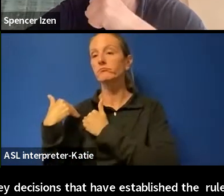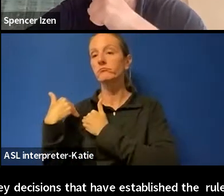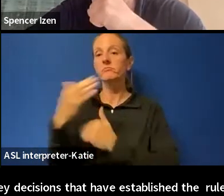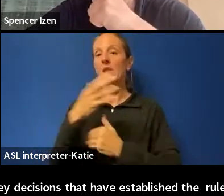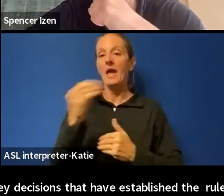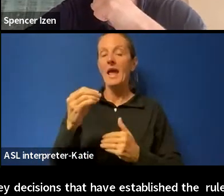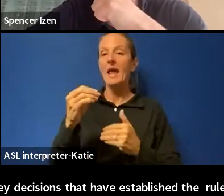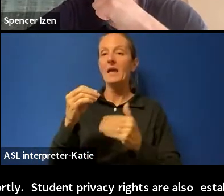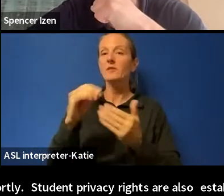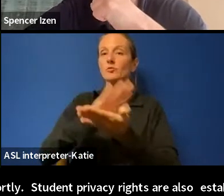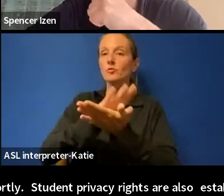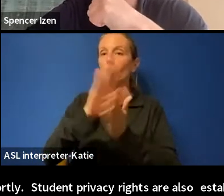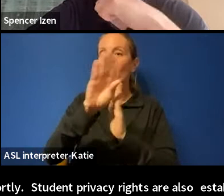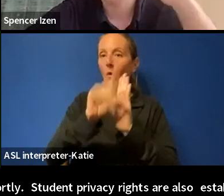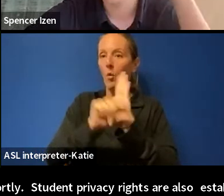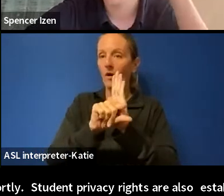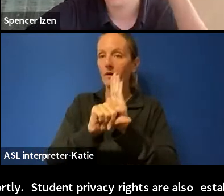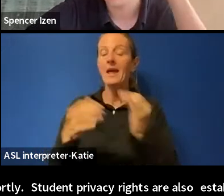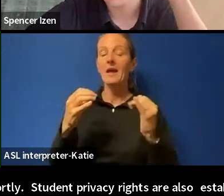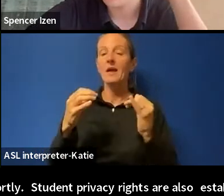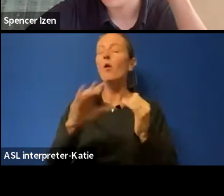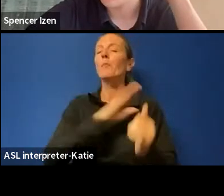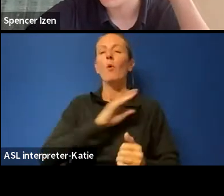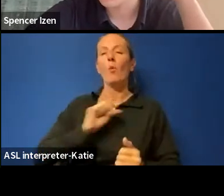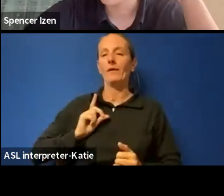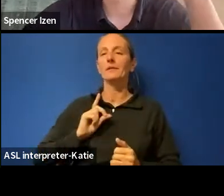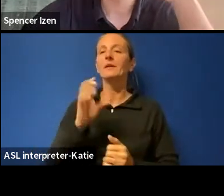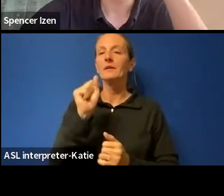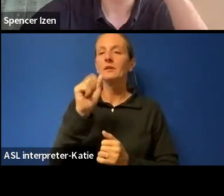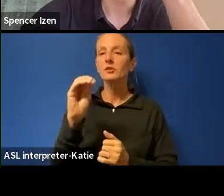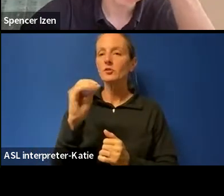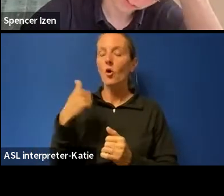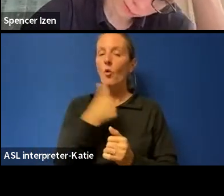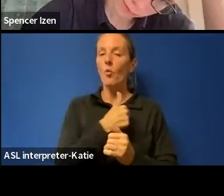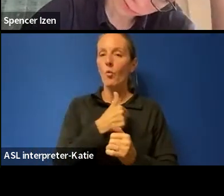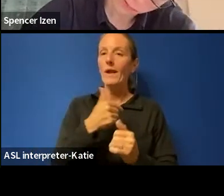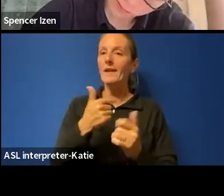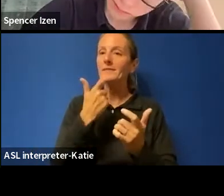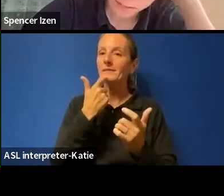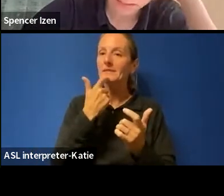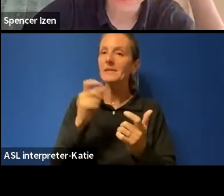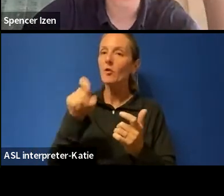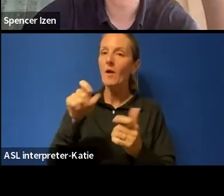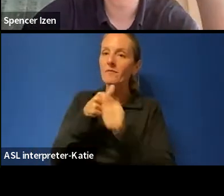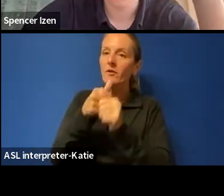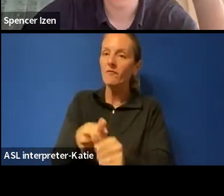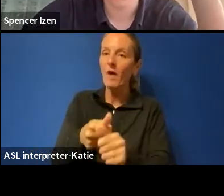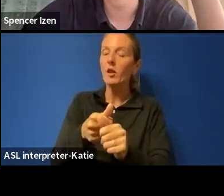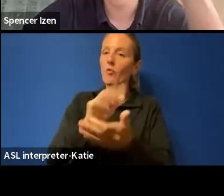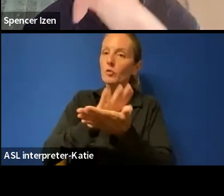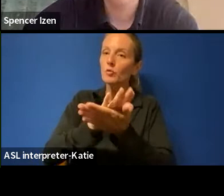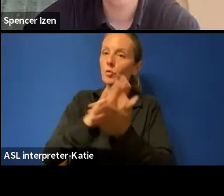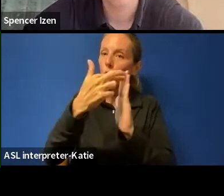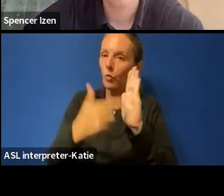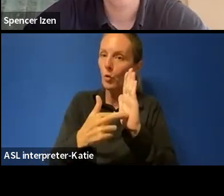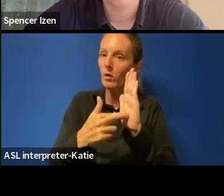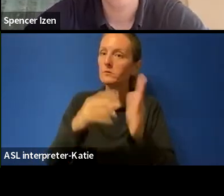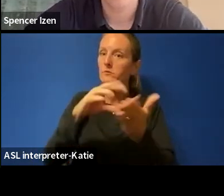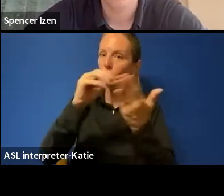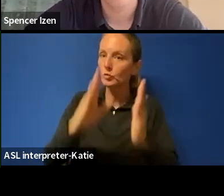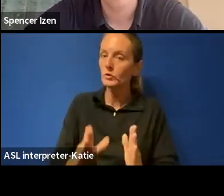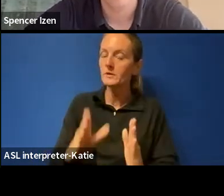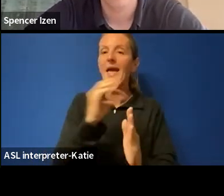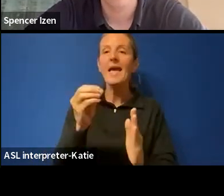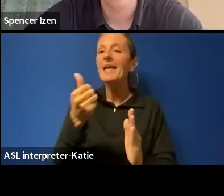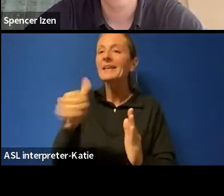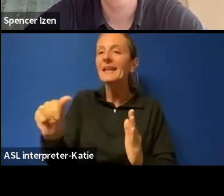and school boards. The School Act in BC requires that students comply with school rules, the code of conduct, and any other rules and